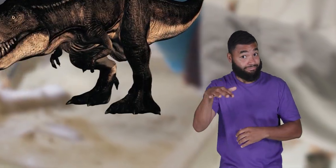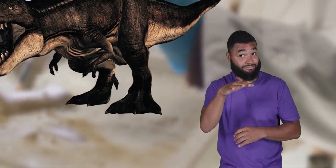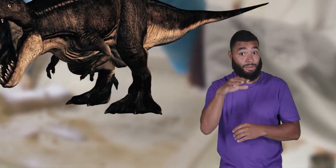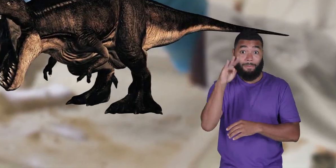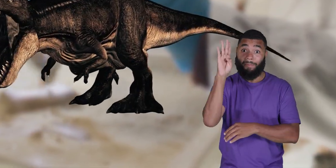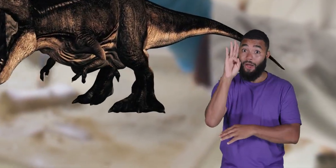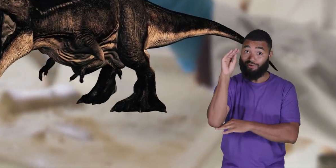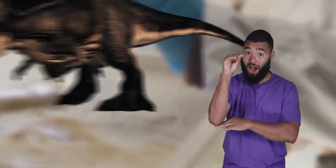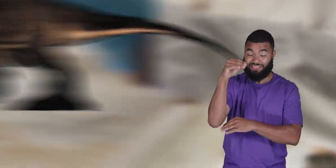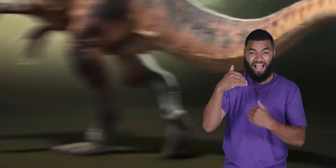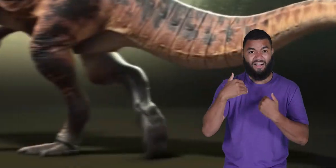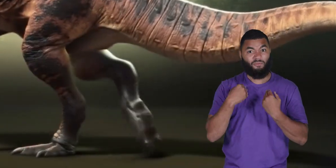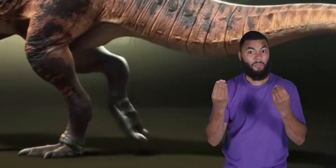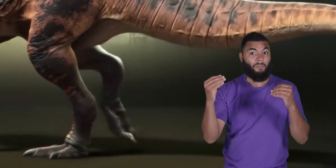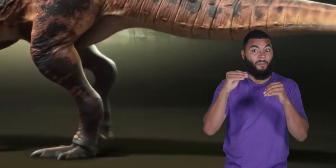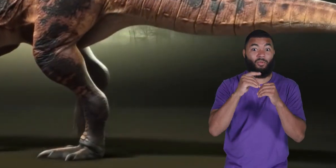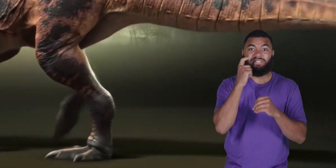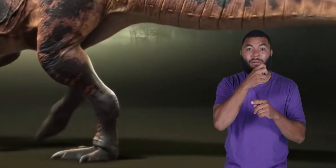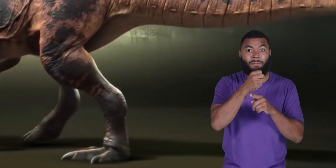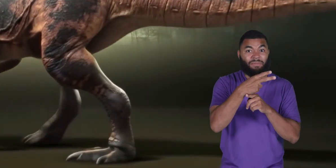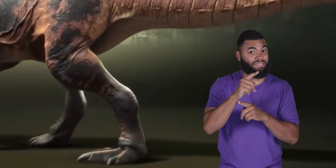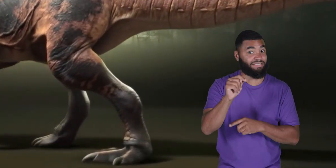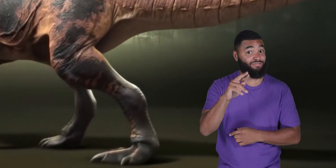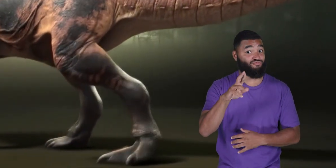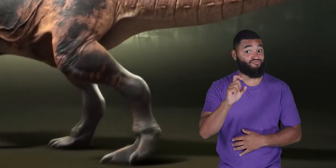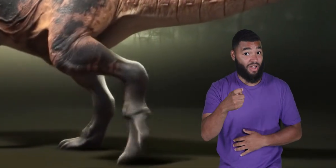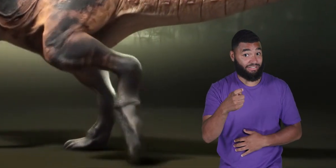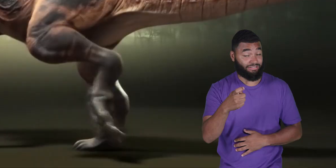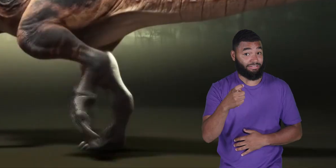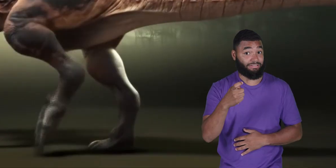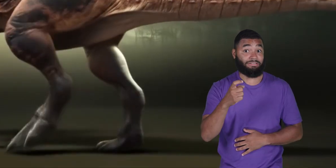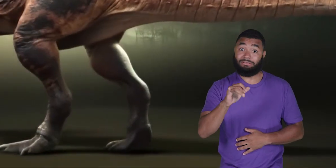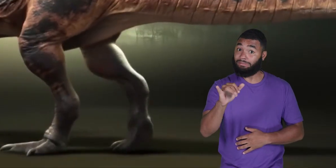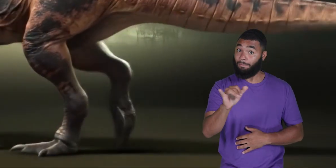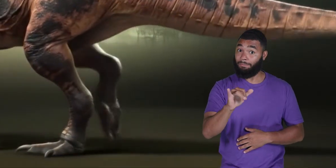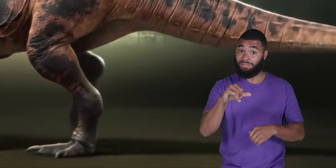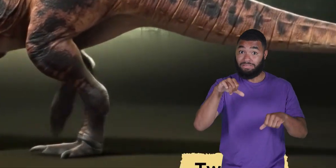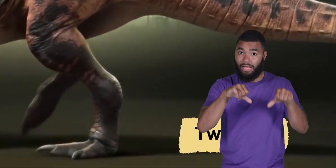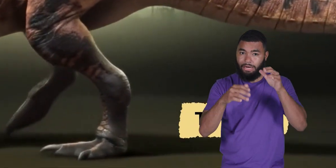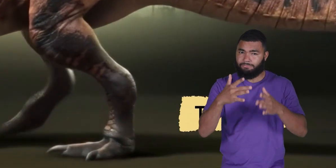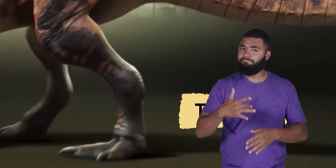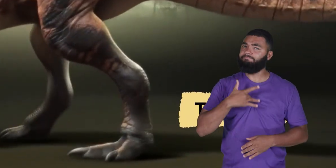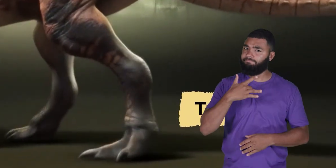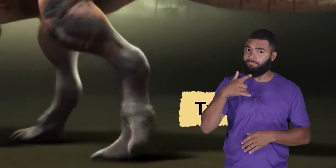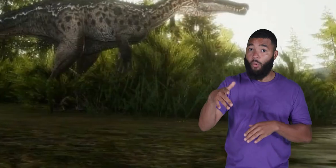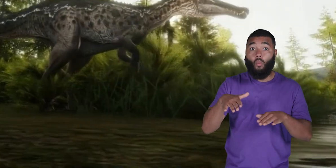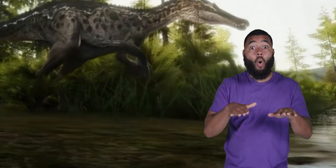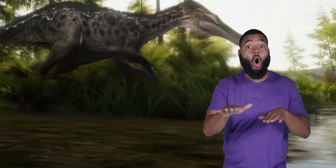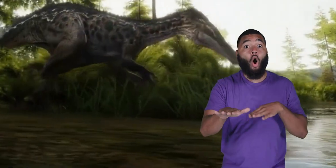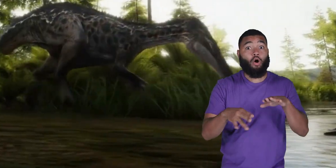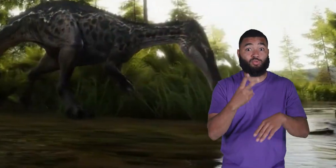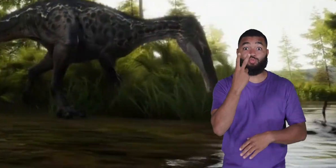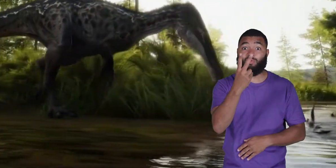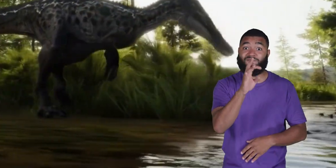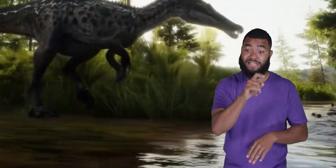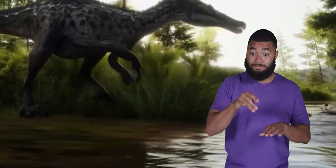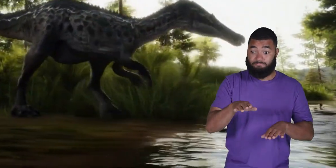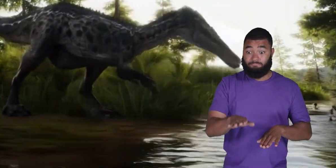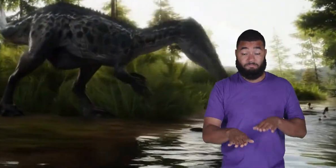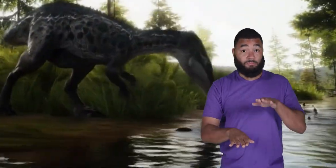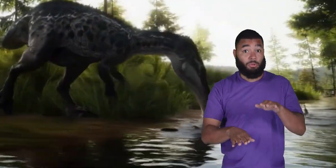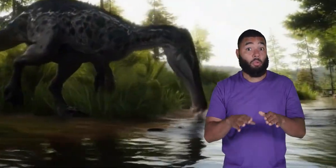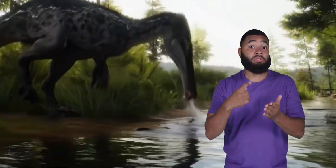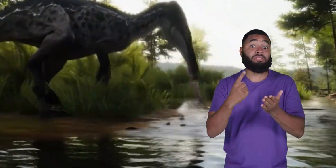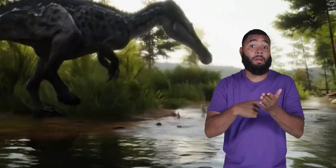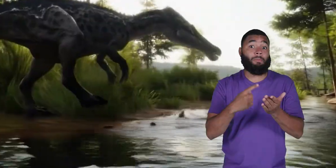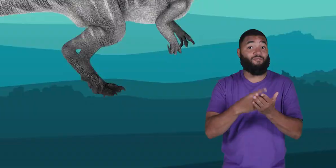than a T-Rex. Scientists also think this dino walked upright on two feet, but sometimes moved on all